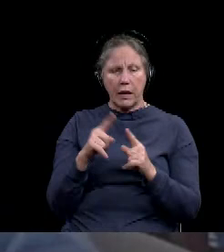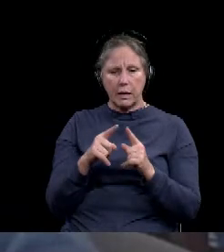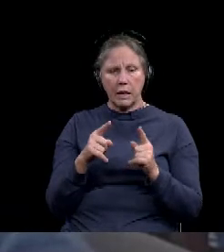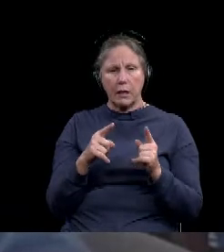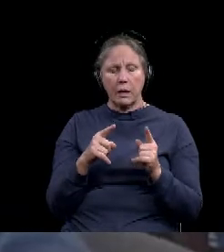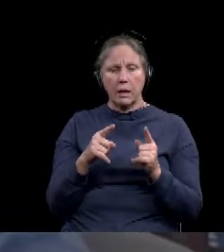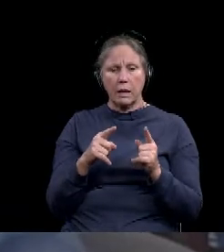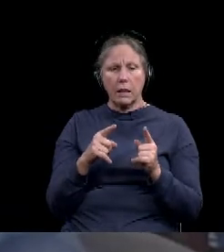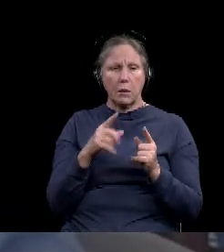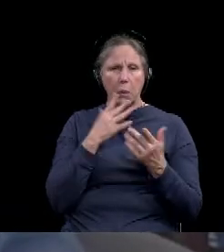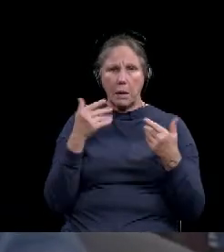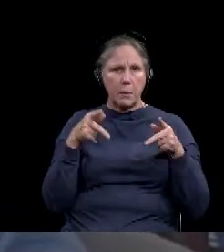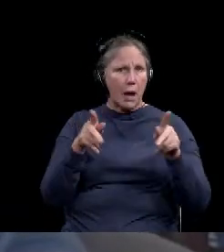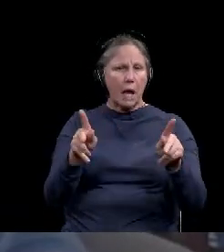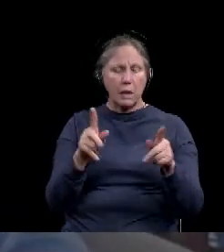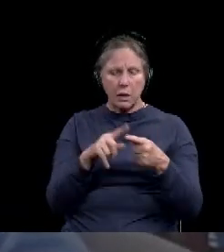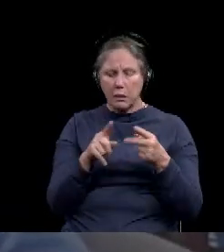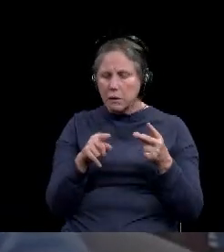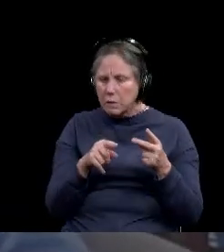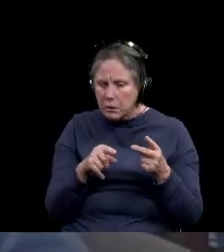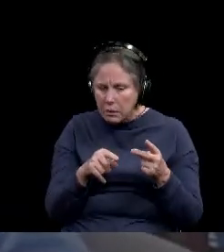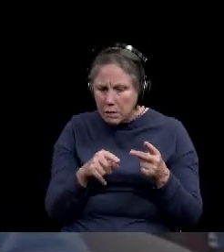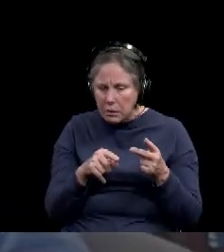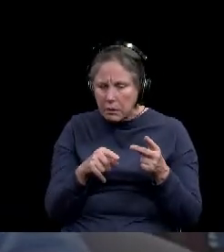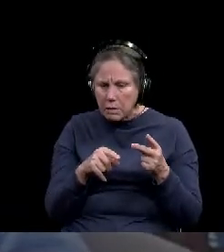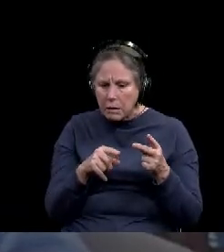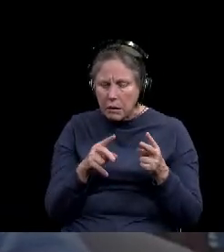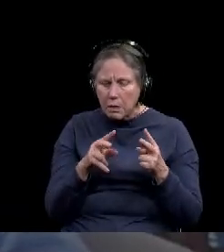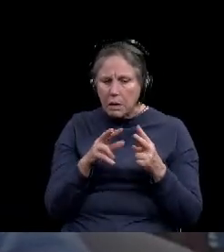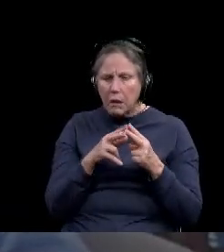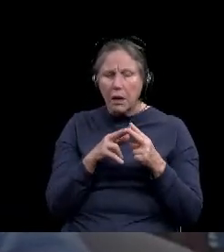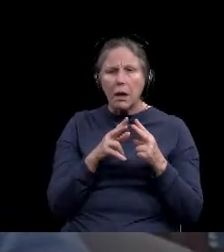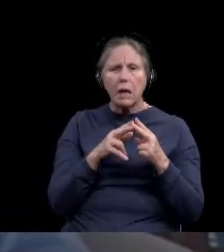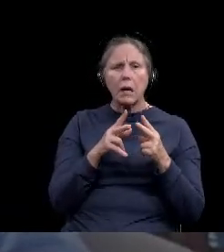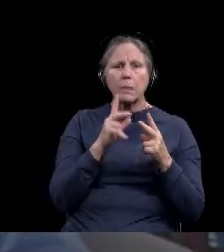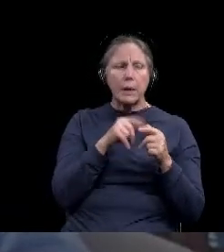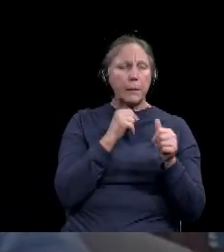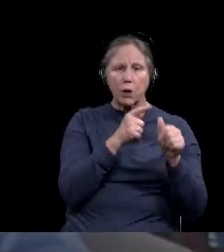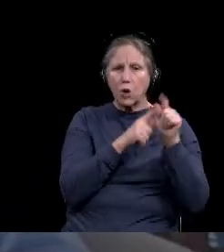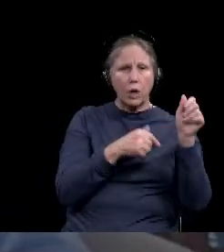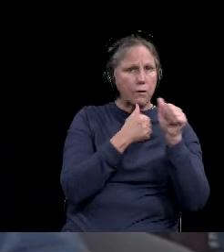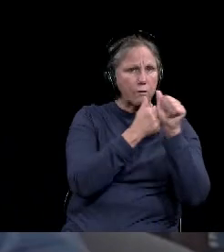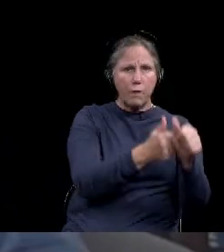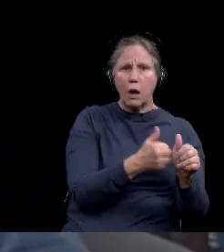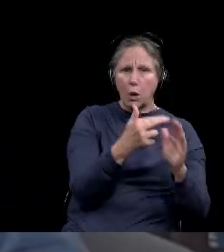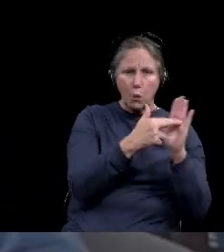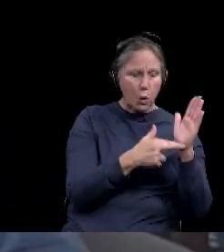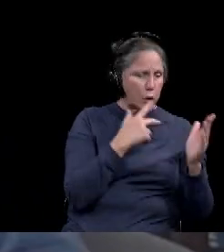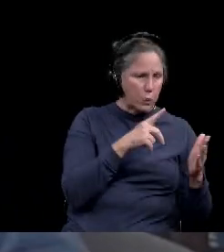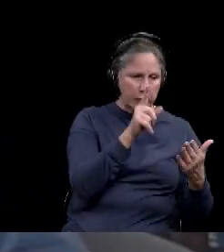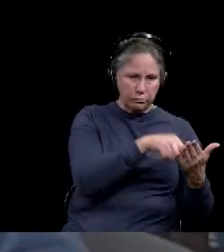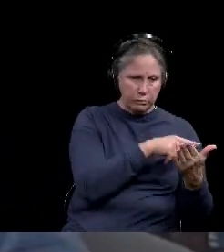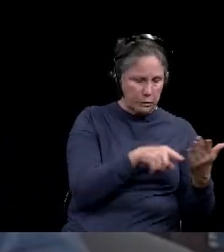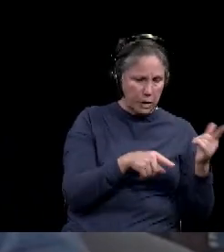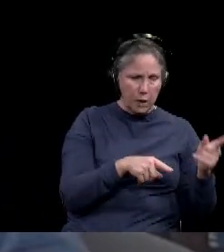to happen. Those were primarily being able to follow the protocols or not willing to follow